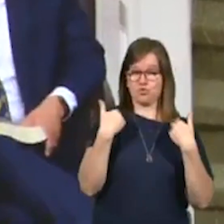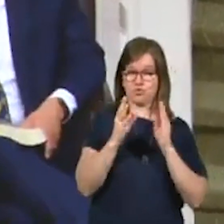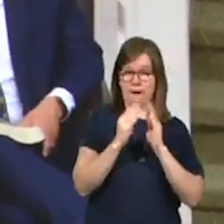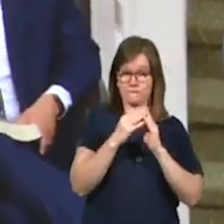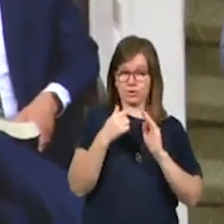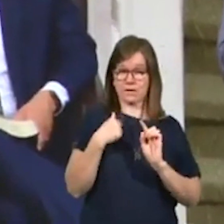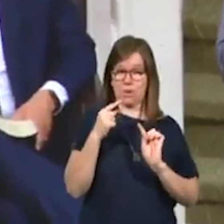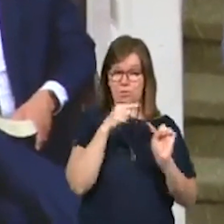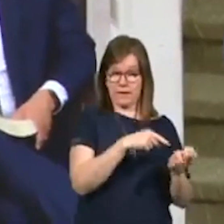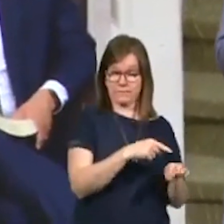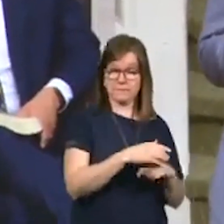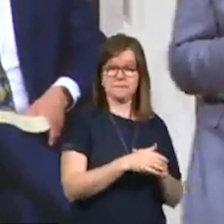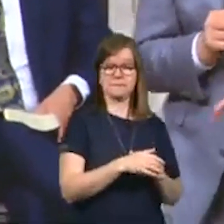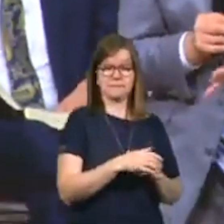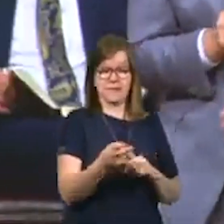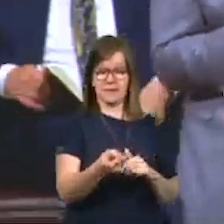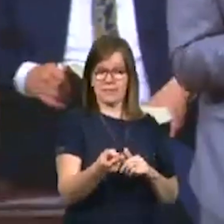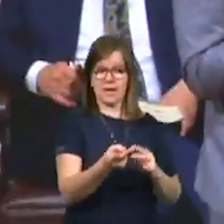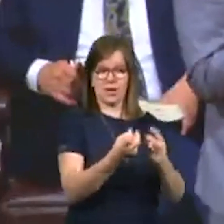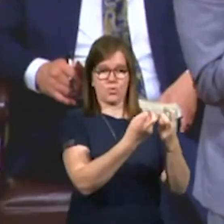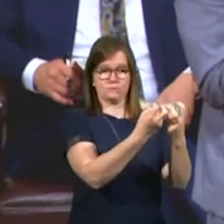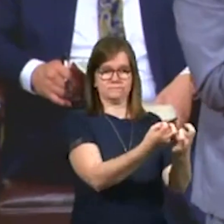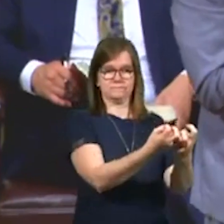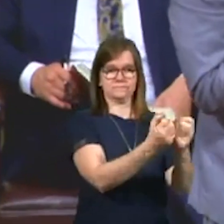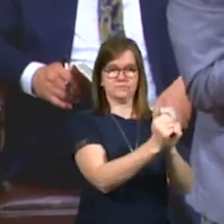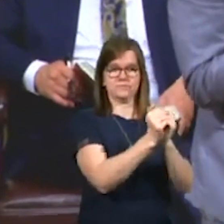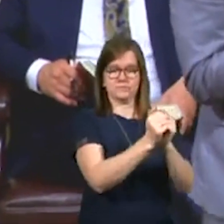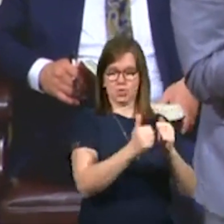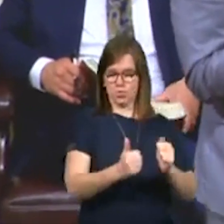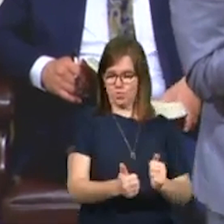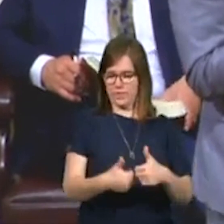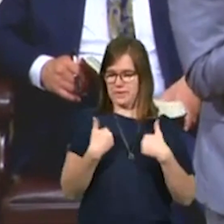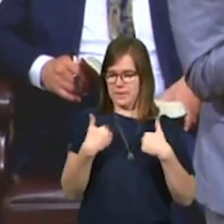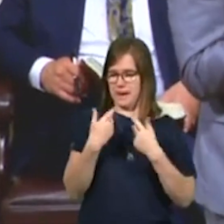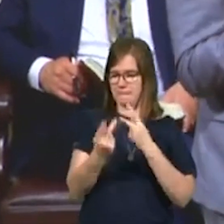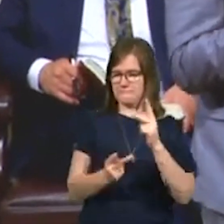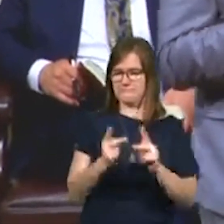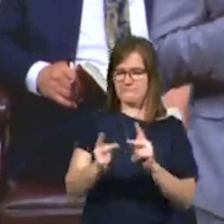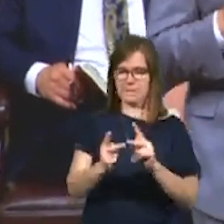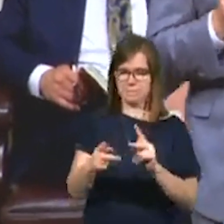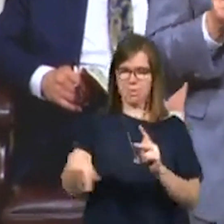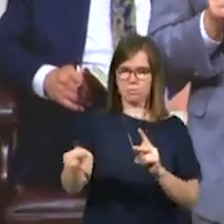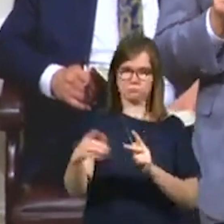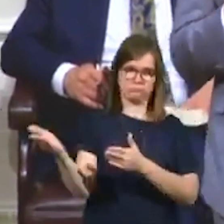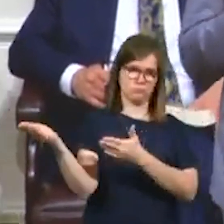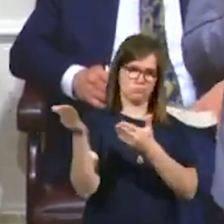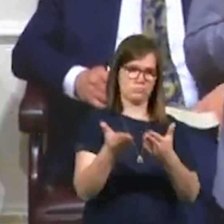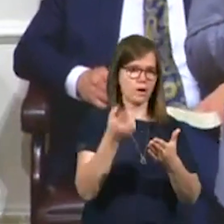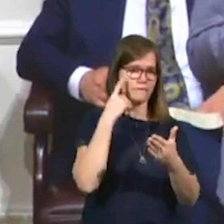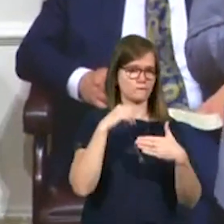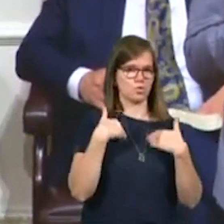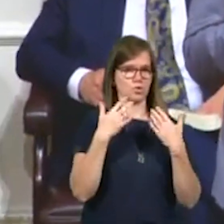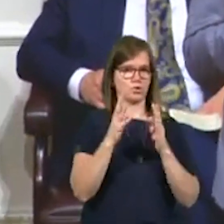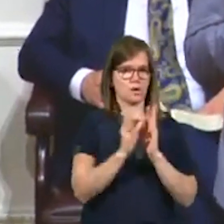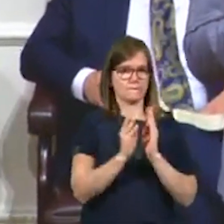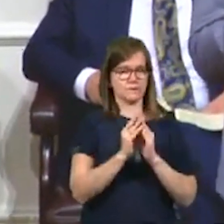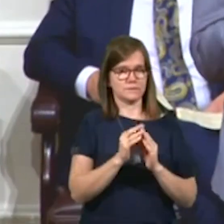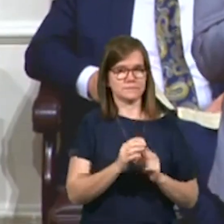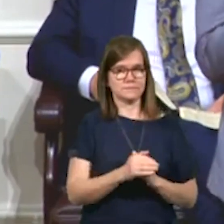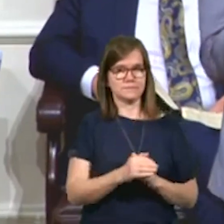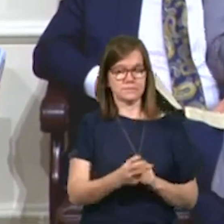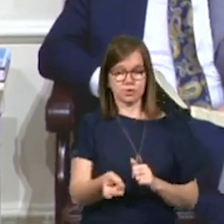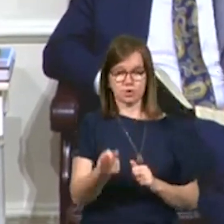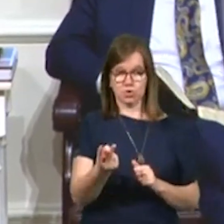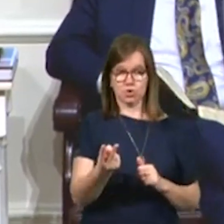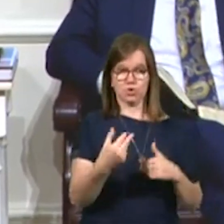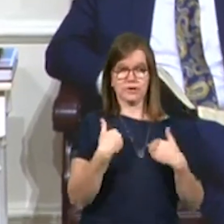preaching. They were sitting there together in a row with some young people that they had brought from across town for the youth conference. Two